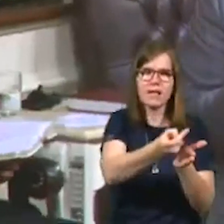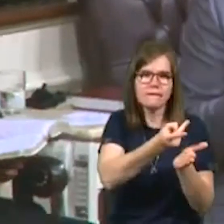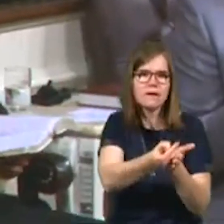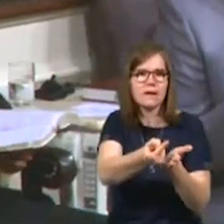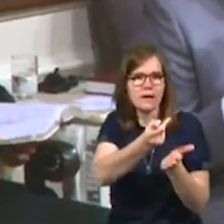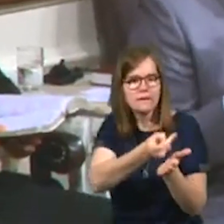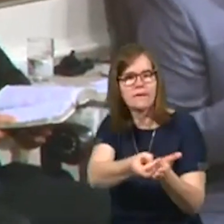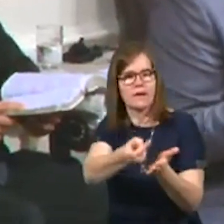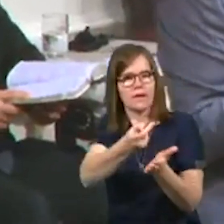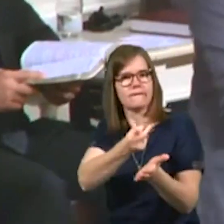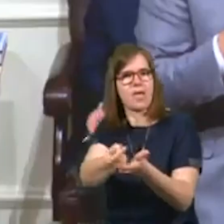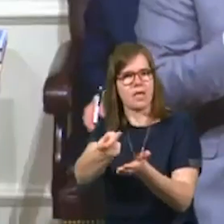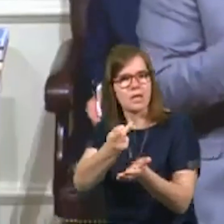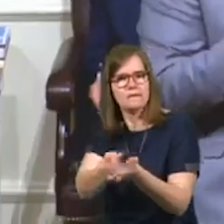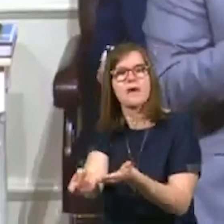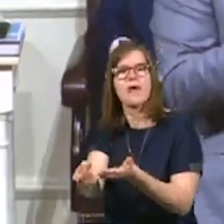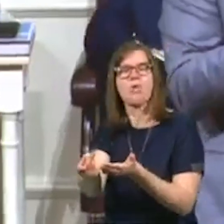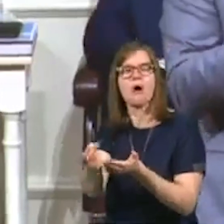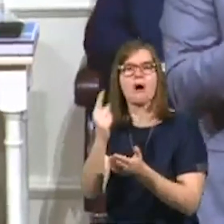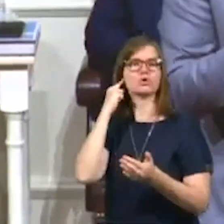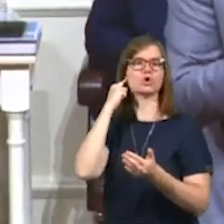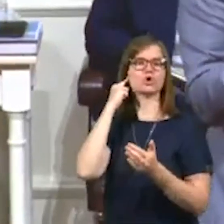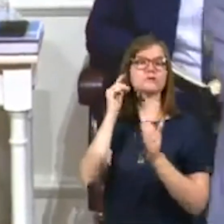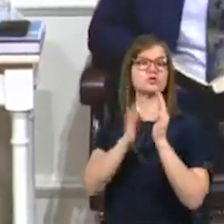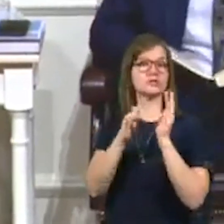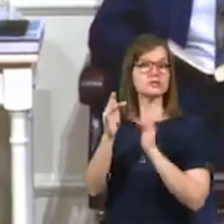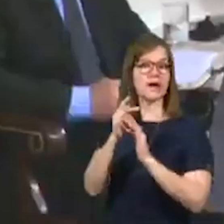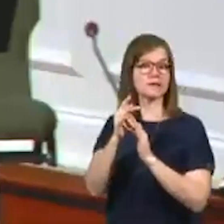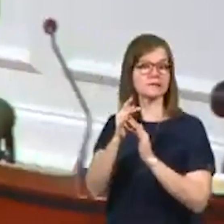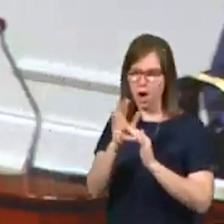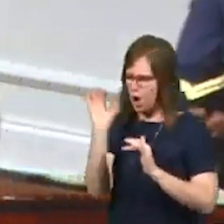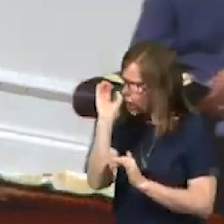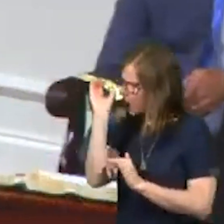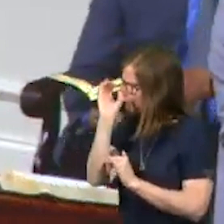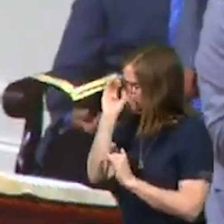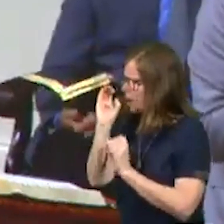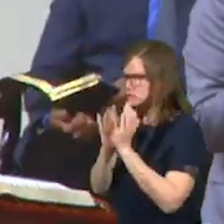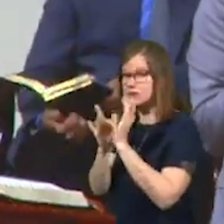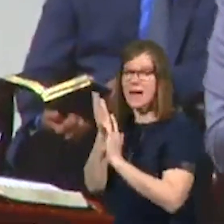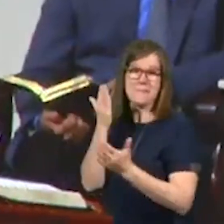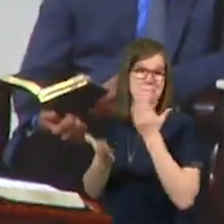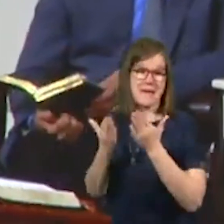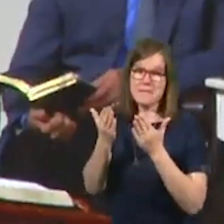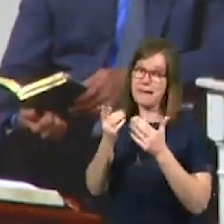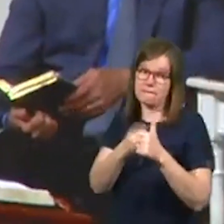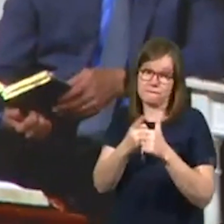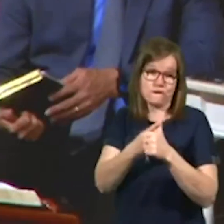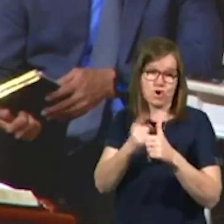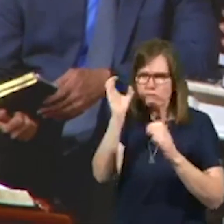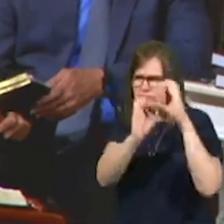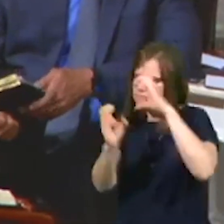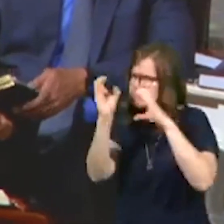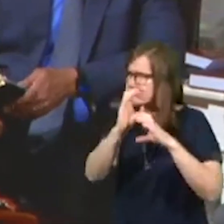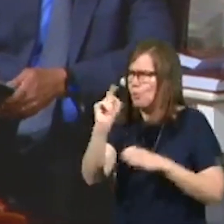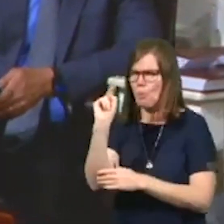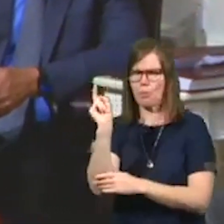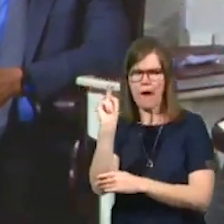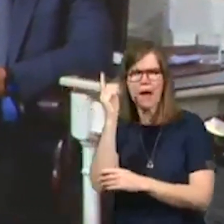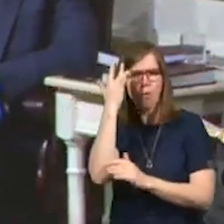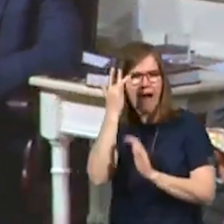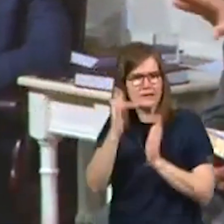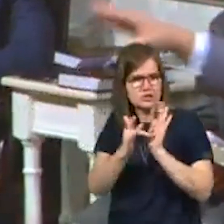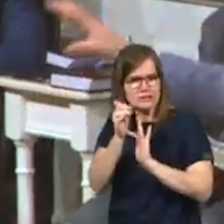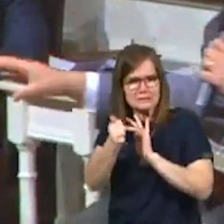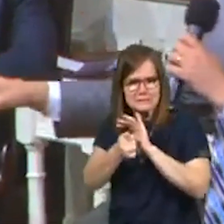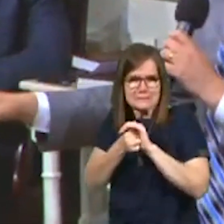was no answer for her condition. And then she heard about Jesus and she went looking for him. And maybe at first she couldn't find him. He was trying to get away, but,